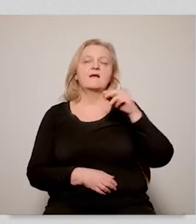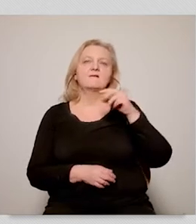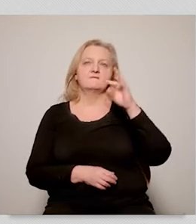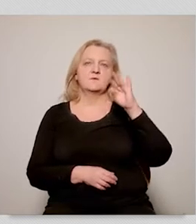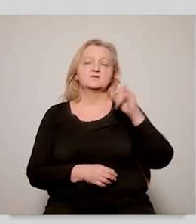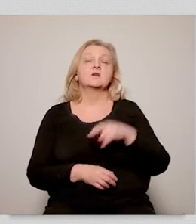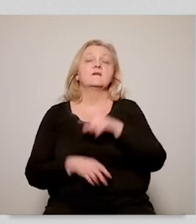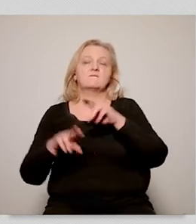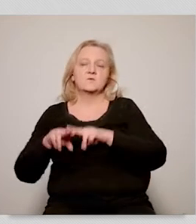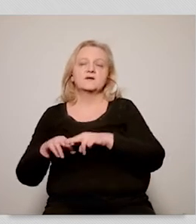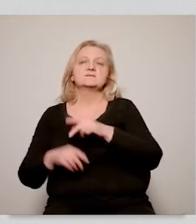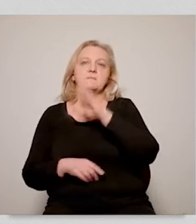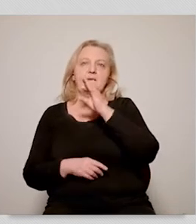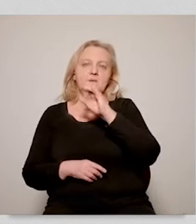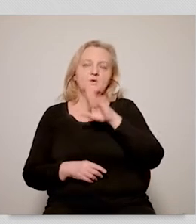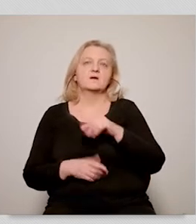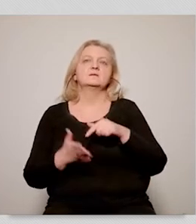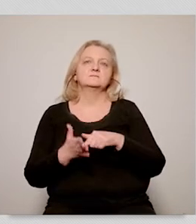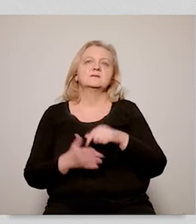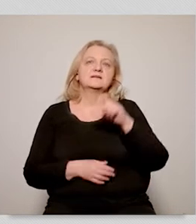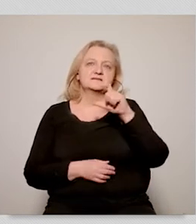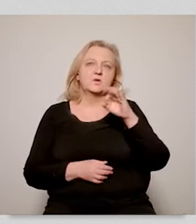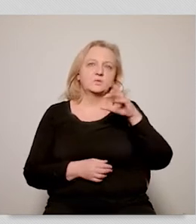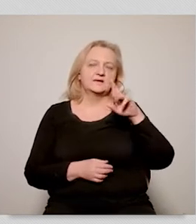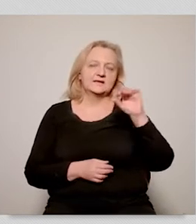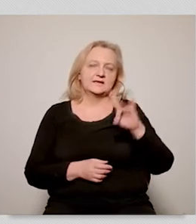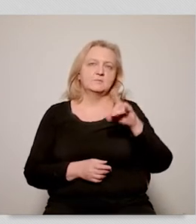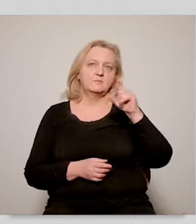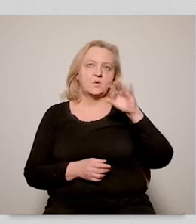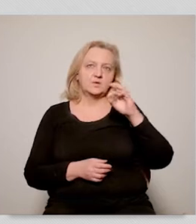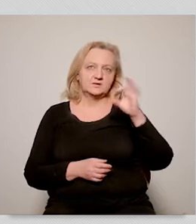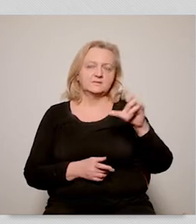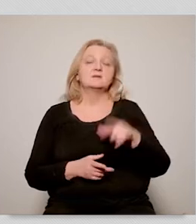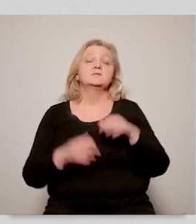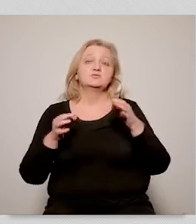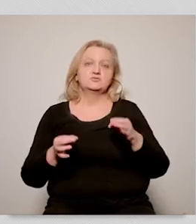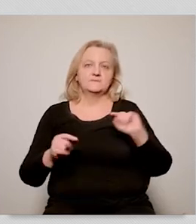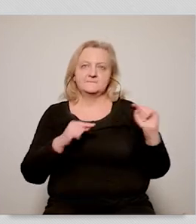Office of ECFR, Batori Foundation and